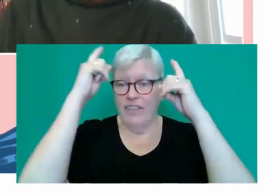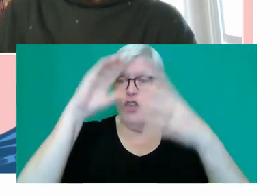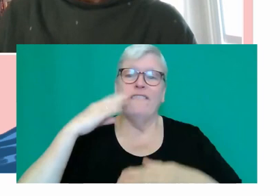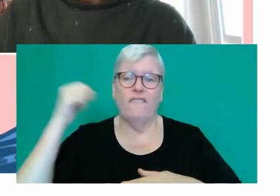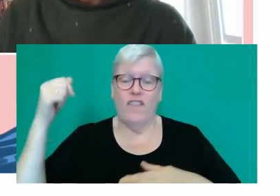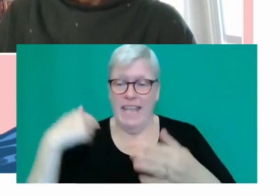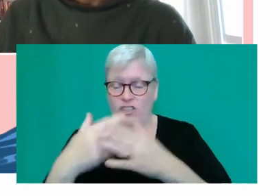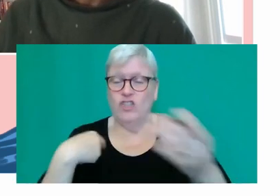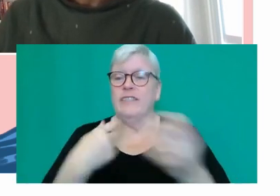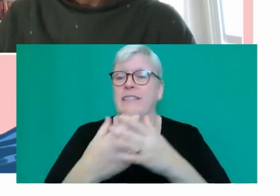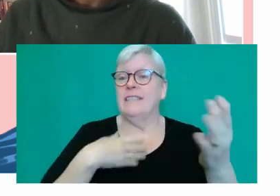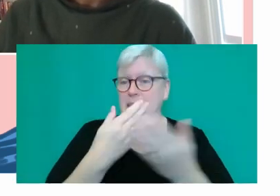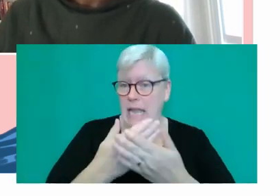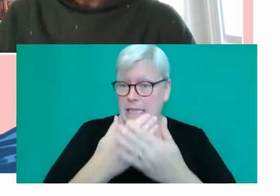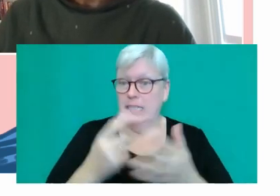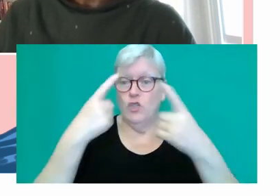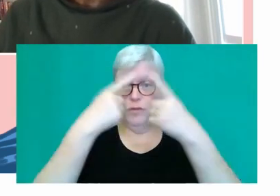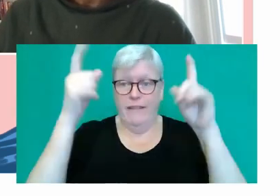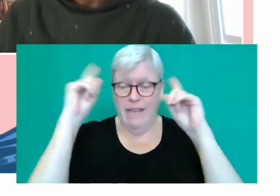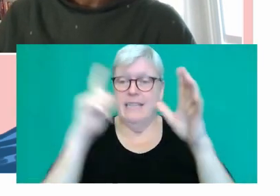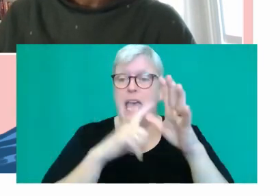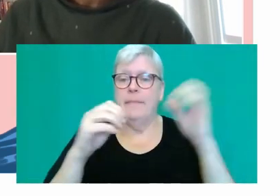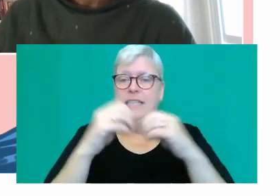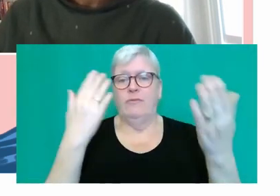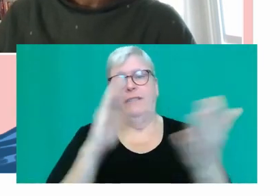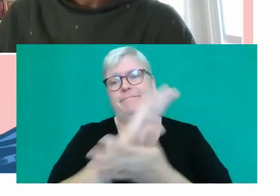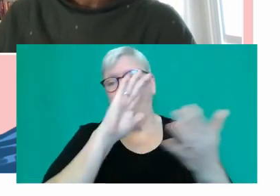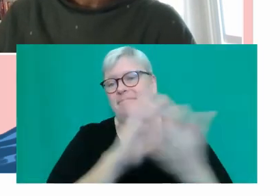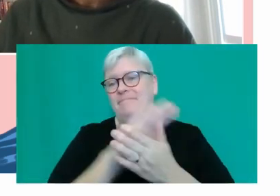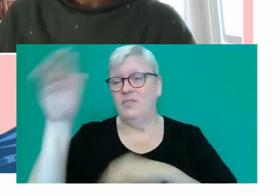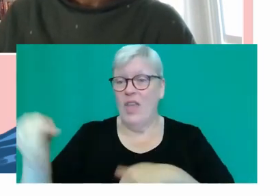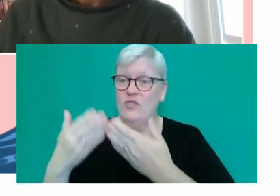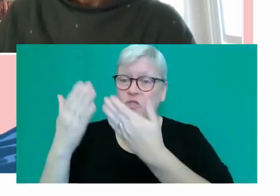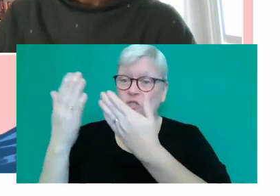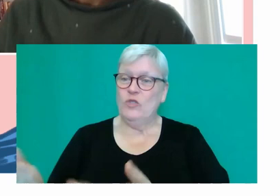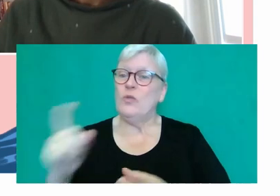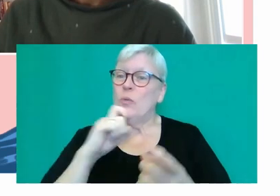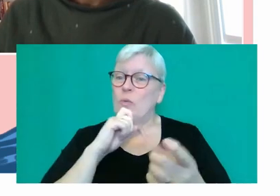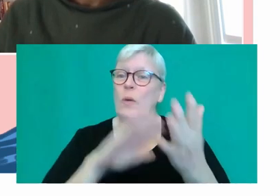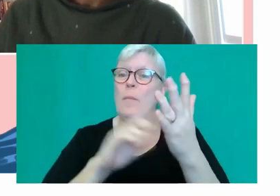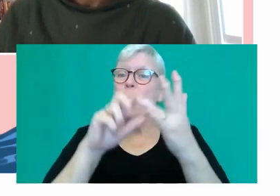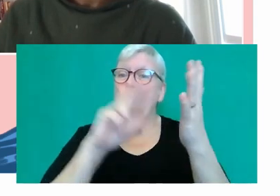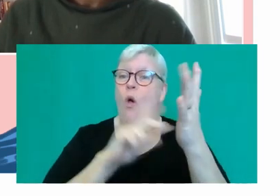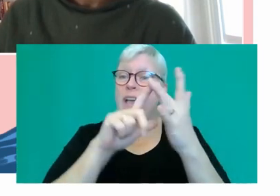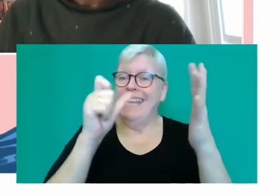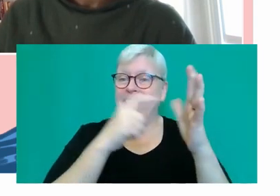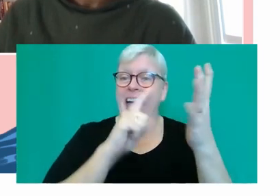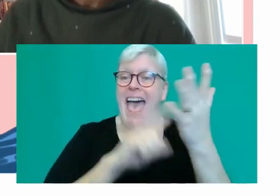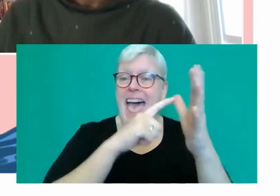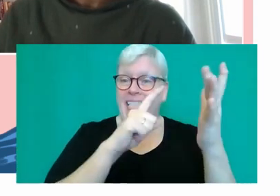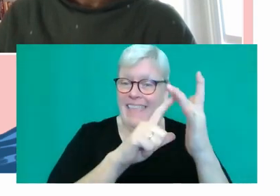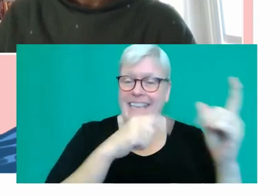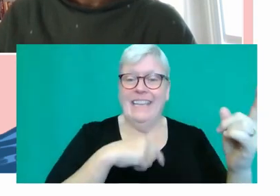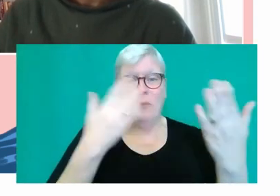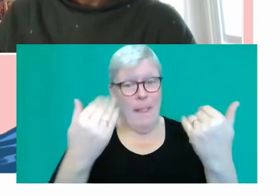Francophone Studies at the University of Aberdeen and I'm really delighted to be able to introduce Monica Ali. So welcome to Wayward,